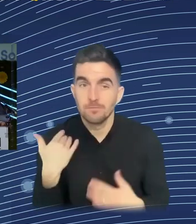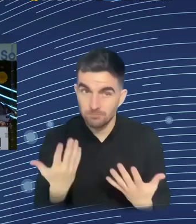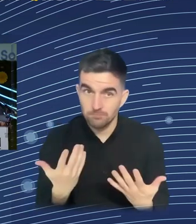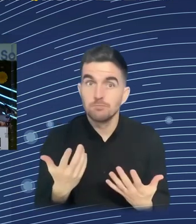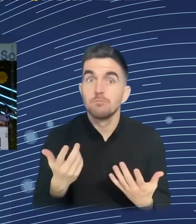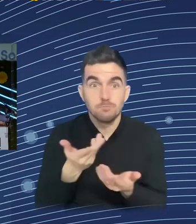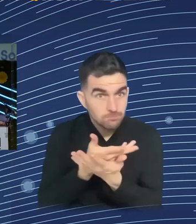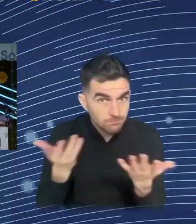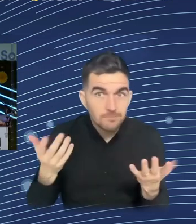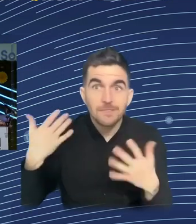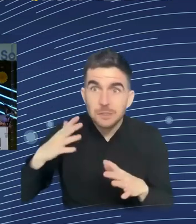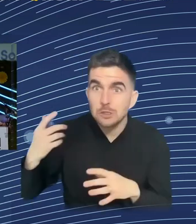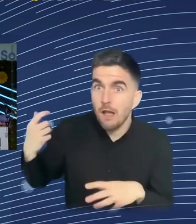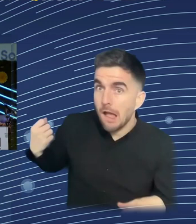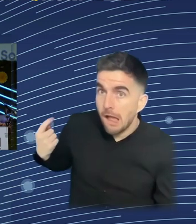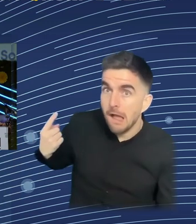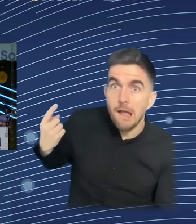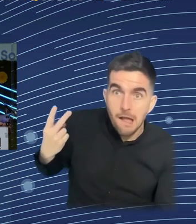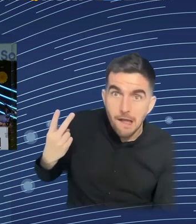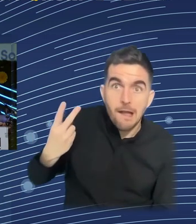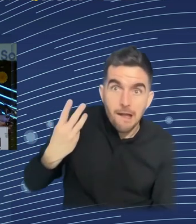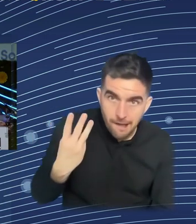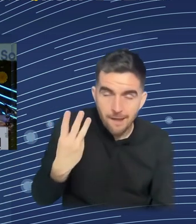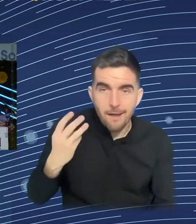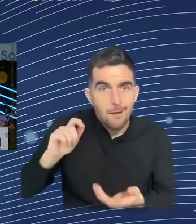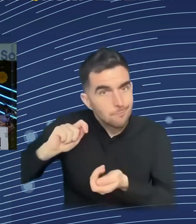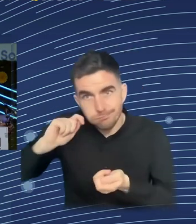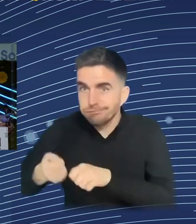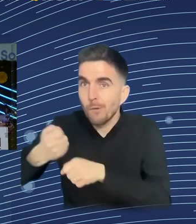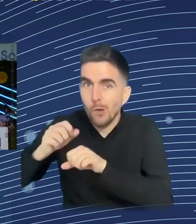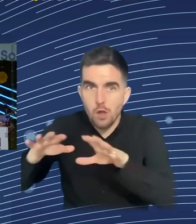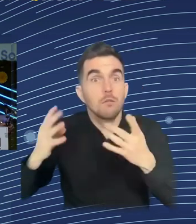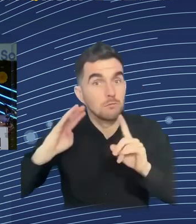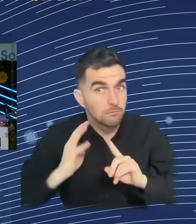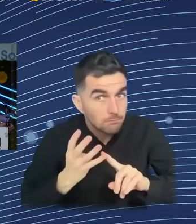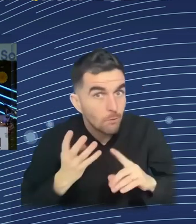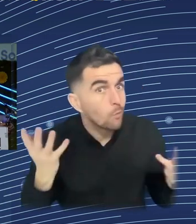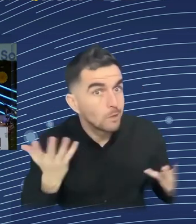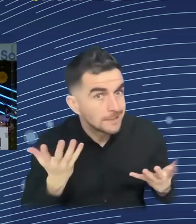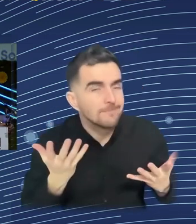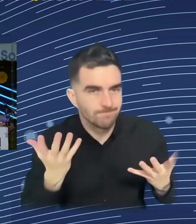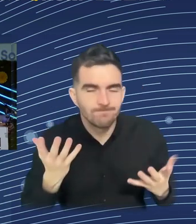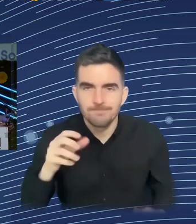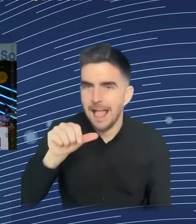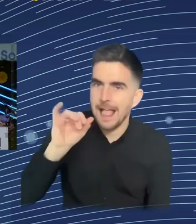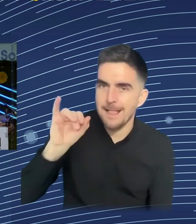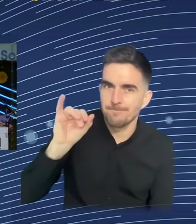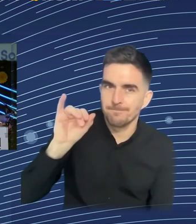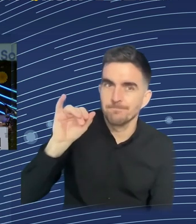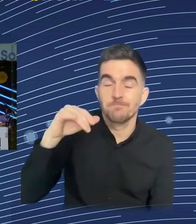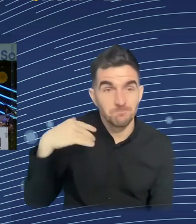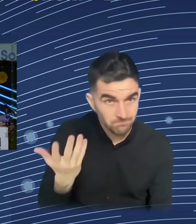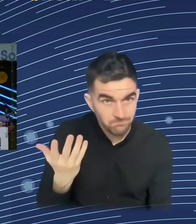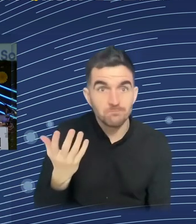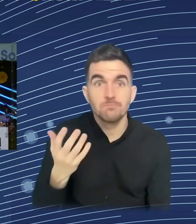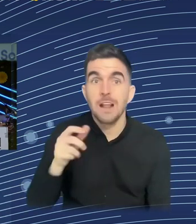almost exclusively in manufacturing. They do manual tasks. Those are the boring jobs. What they produce are tradable